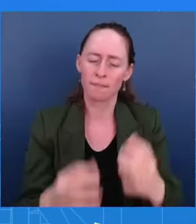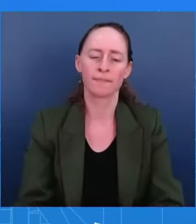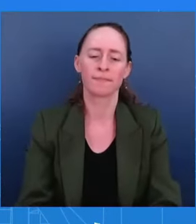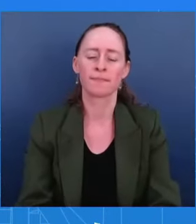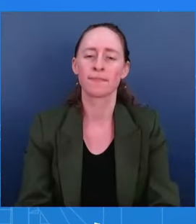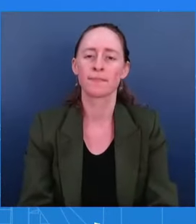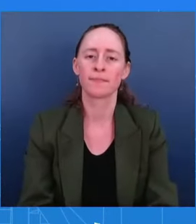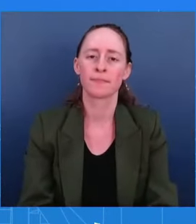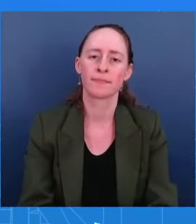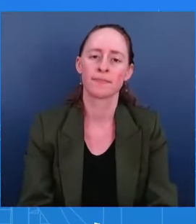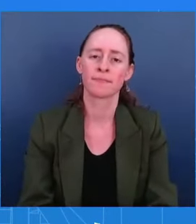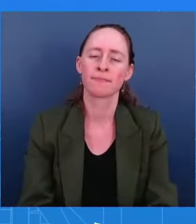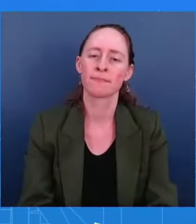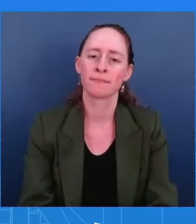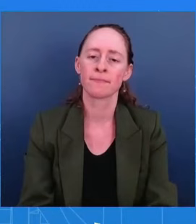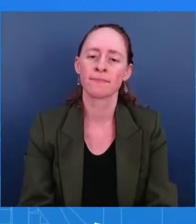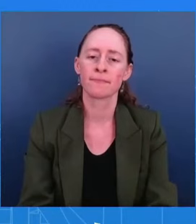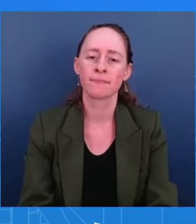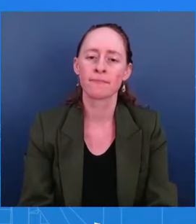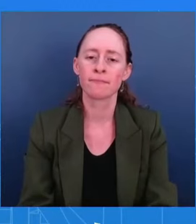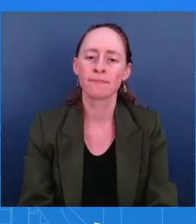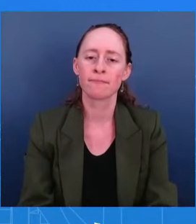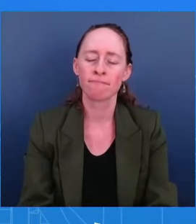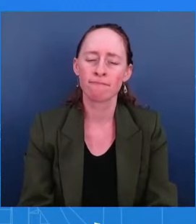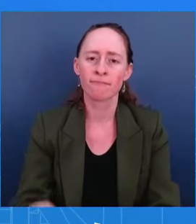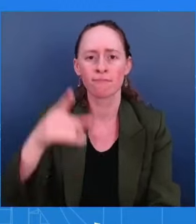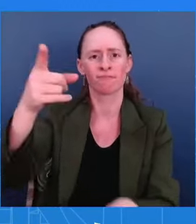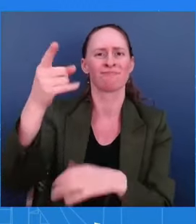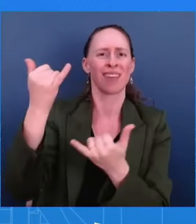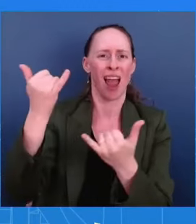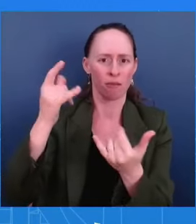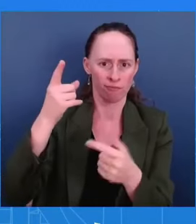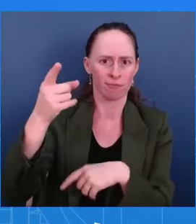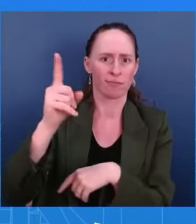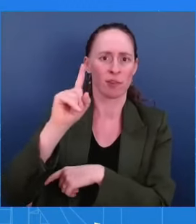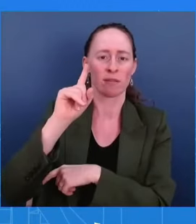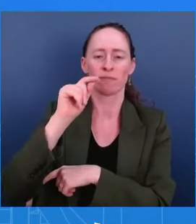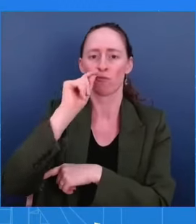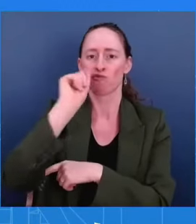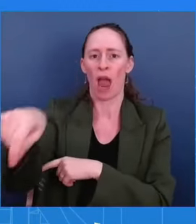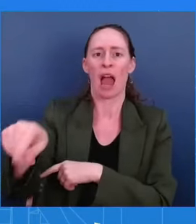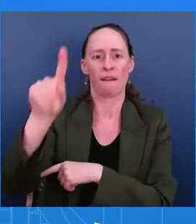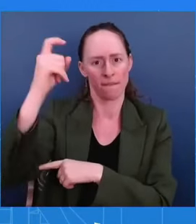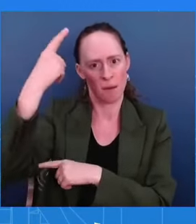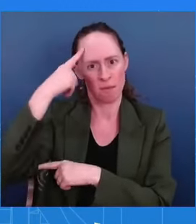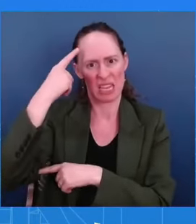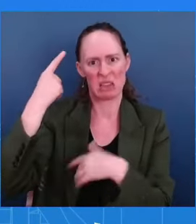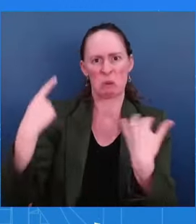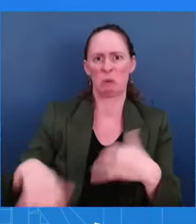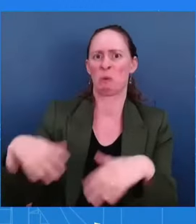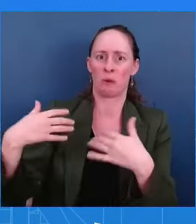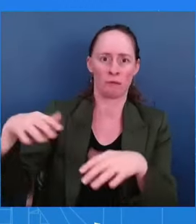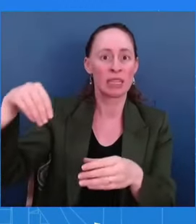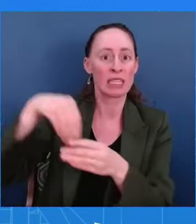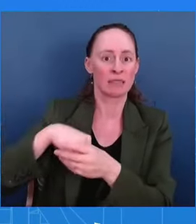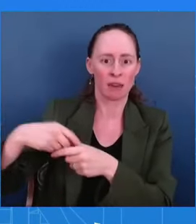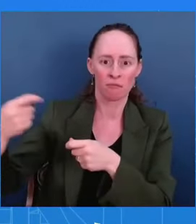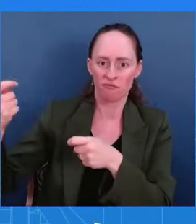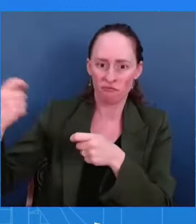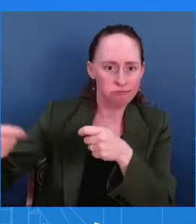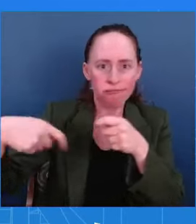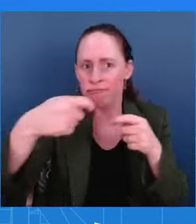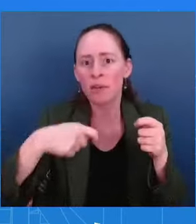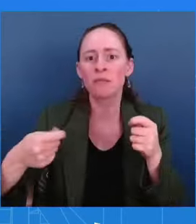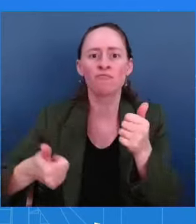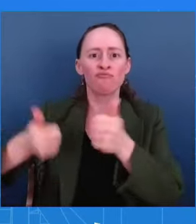Is that the kind of thing that the U.S. is giving advice on or weighing in? I you hear, when you, you know, obviously you're